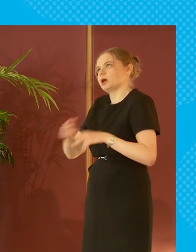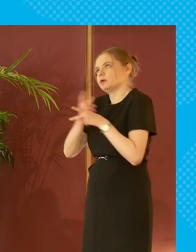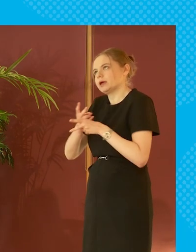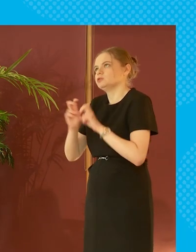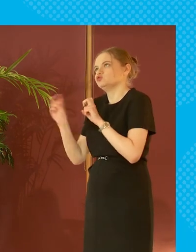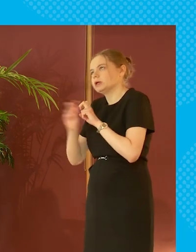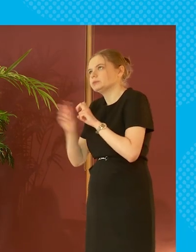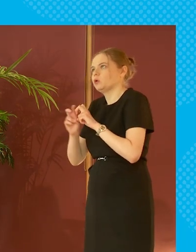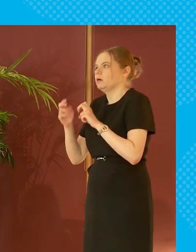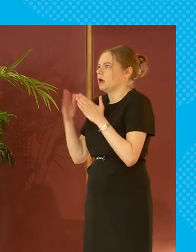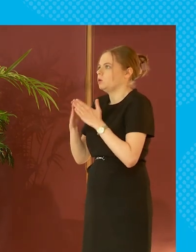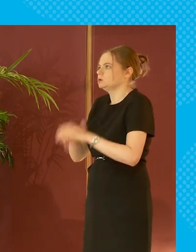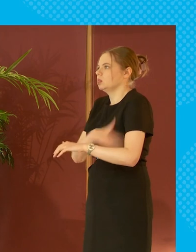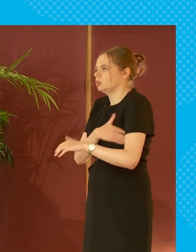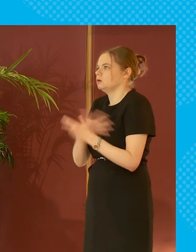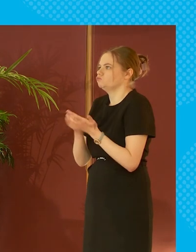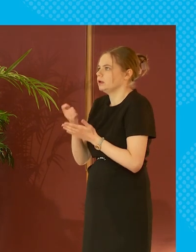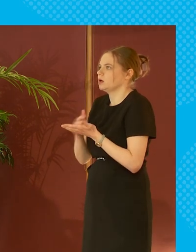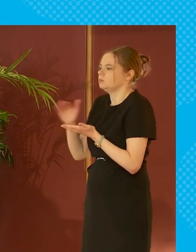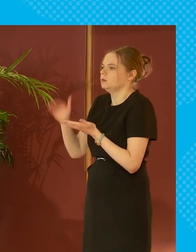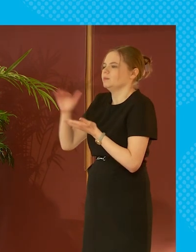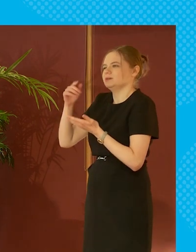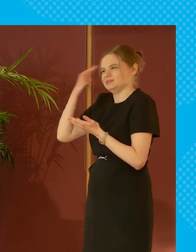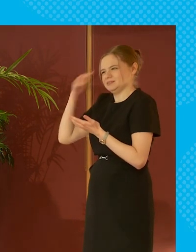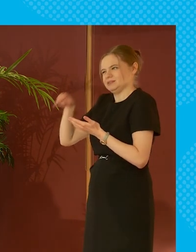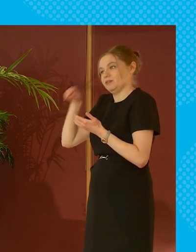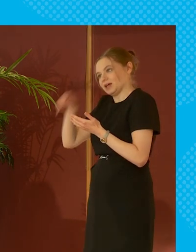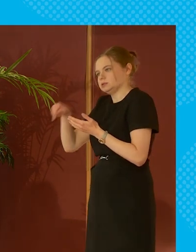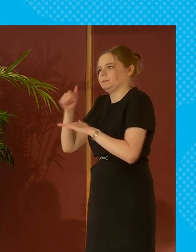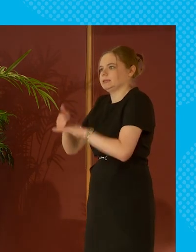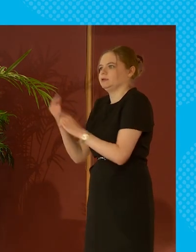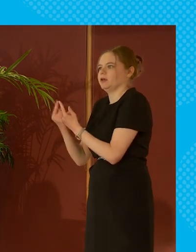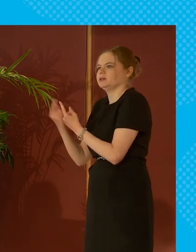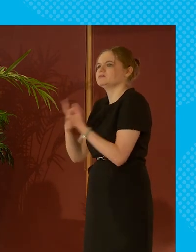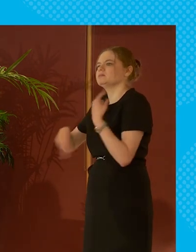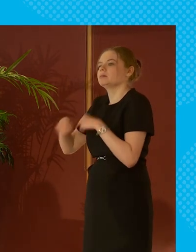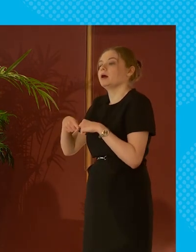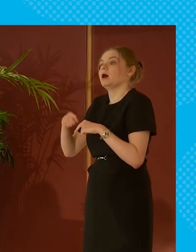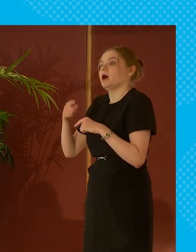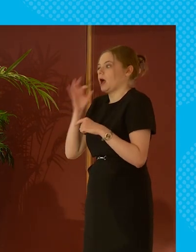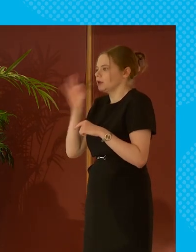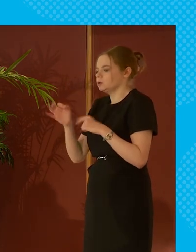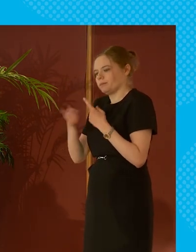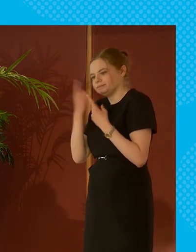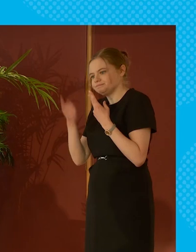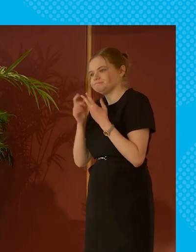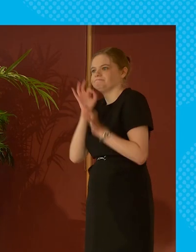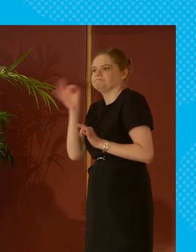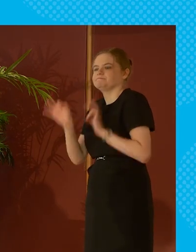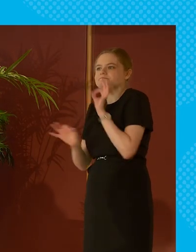transport my house is crap my rent keeps going up these kind of things people are not actually asking for the world